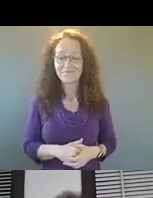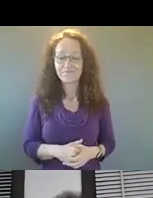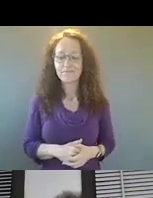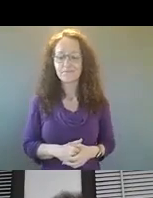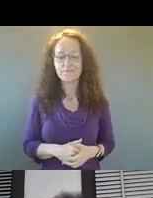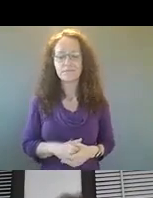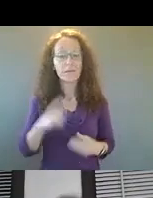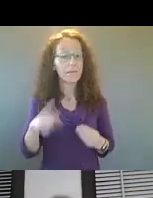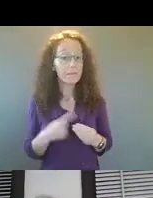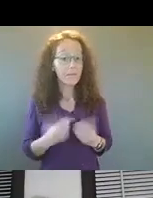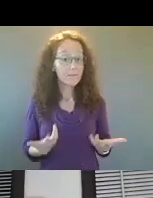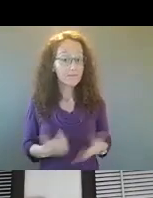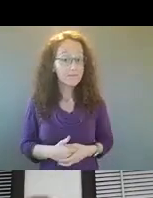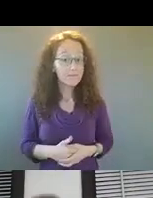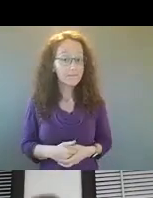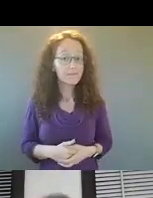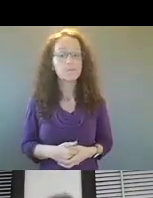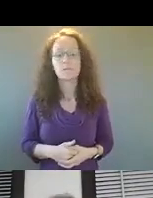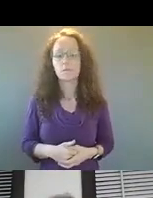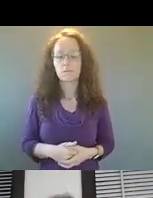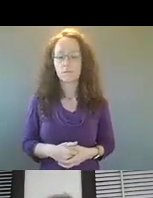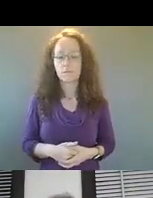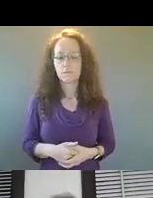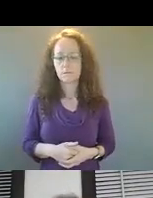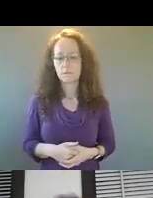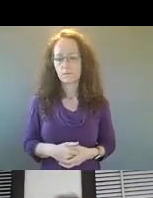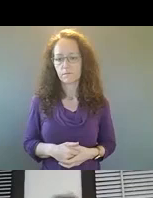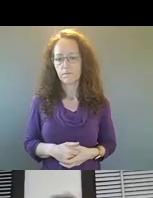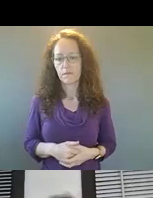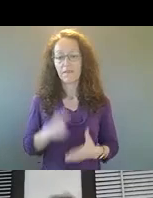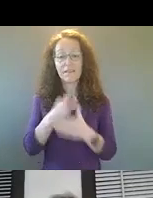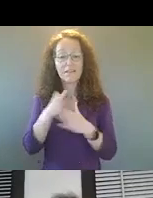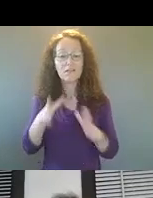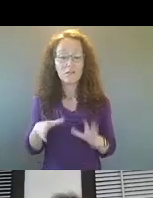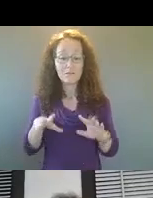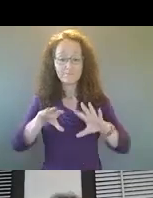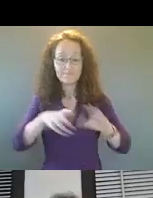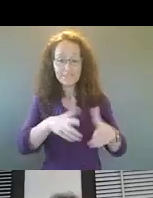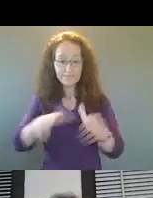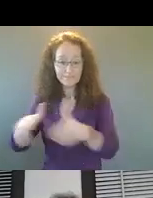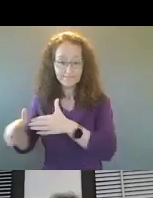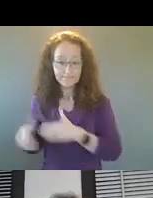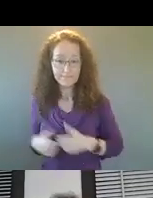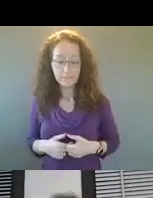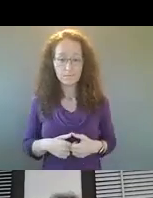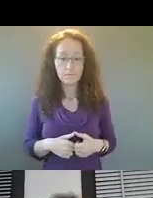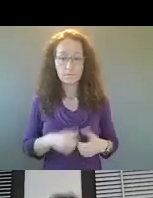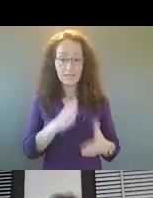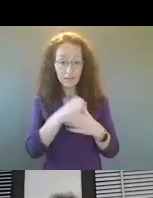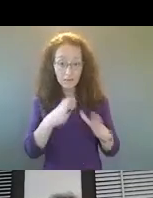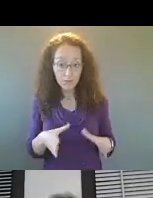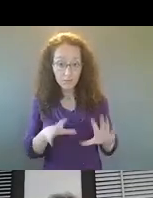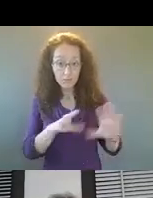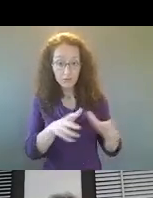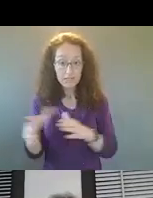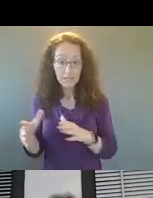is around, um, the interrupter teams. Um, will the interrupter teams operate under